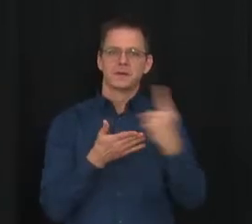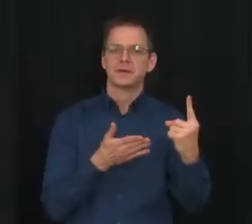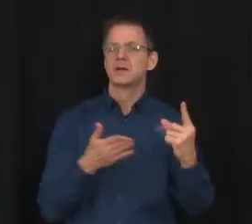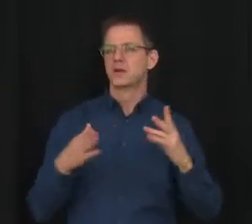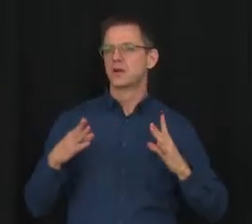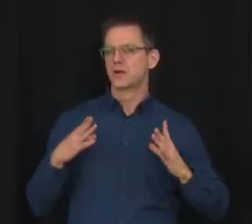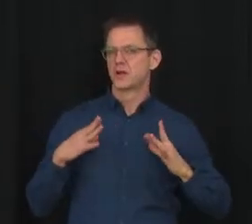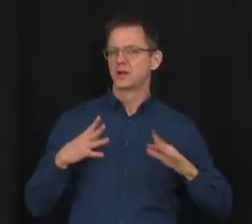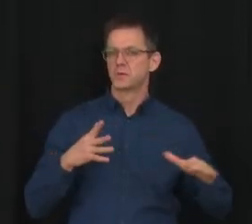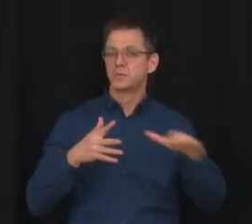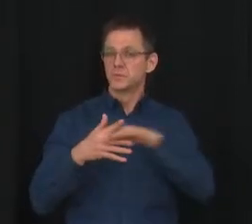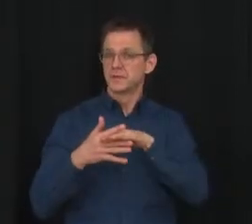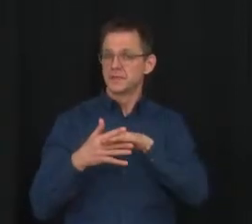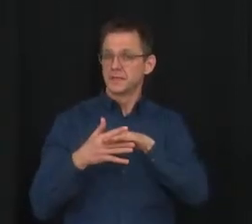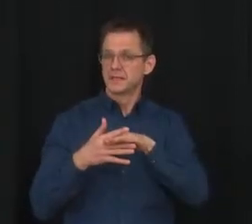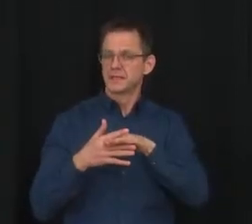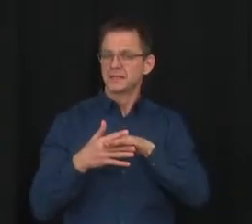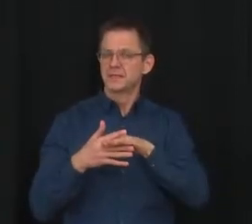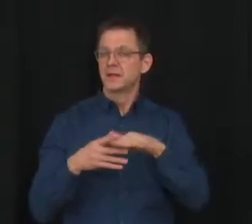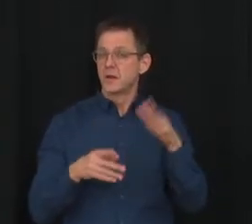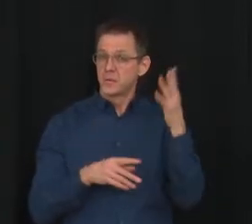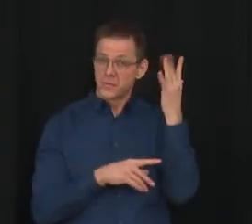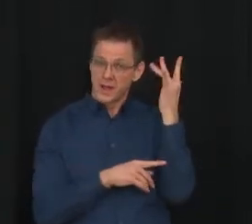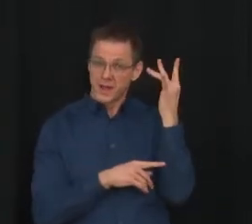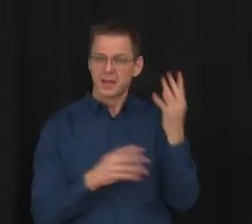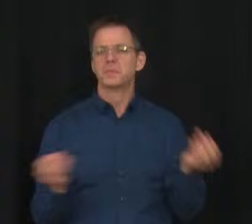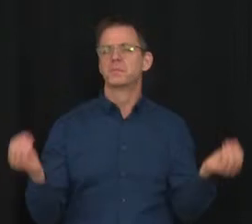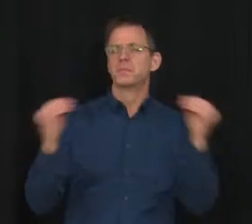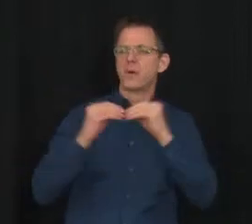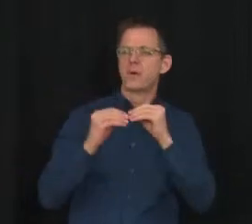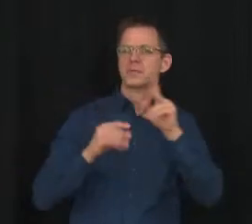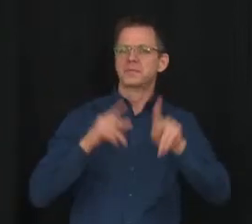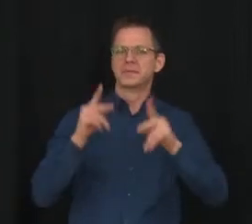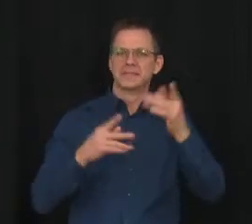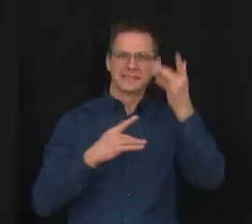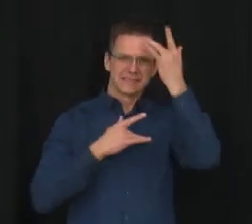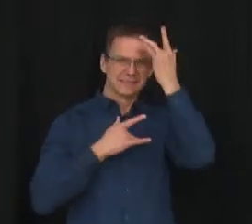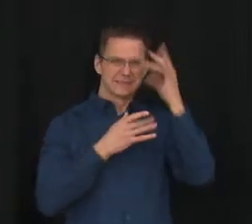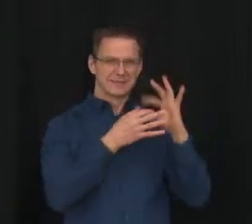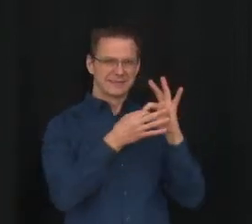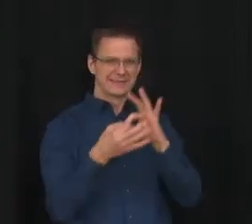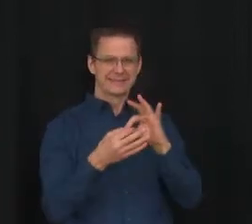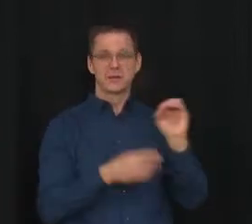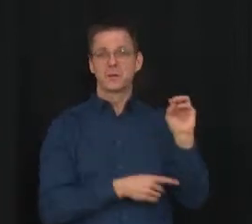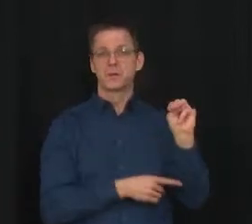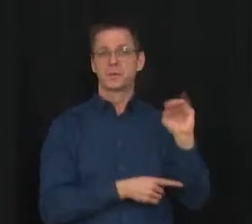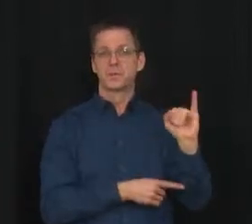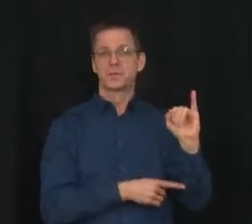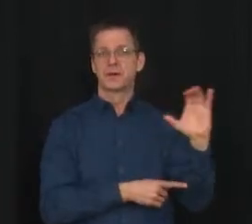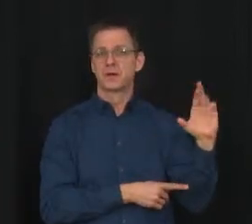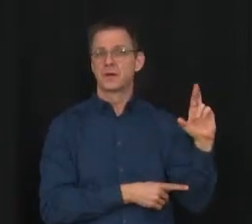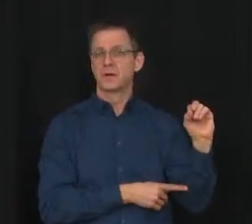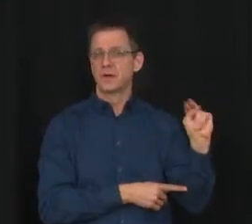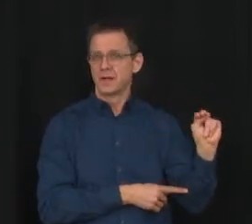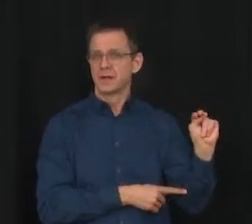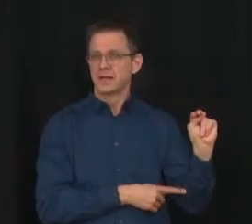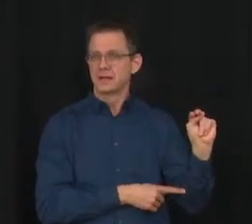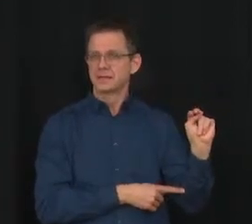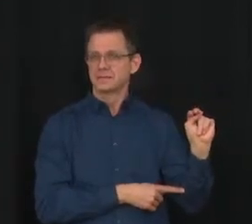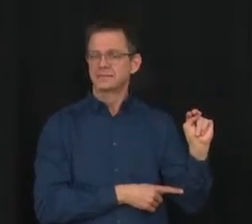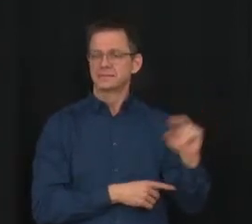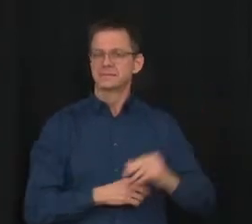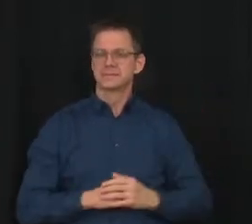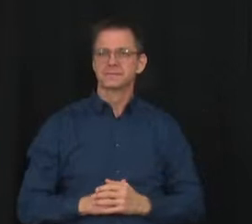Omicron variant. Understandably, school authorities were concerned about issues such as staff absences,